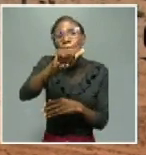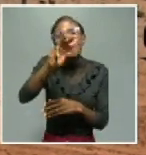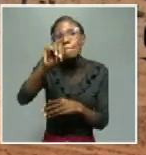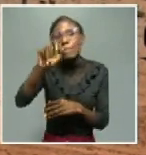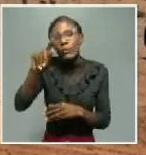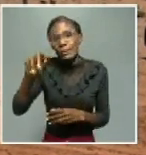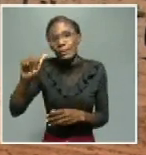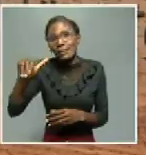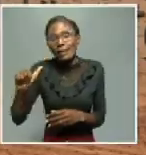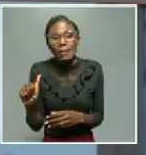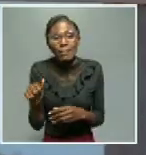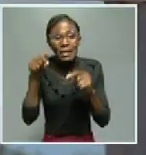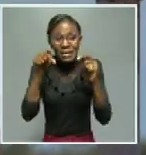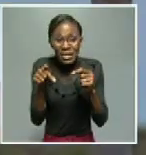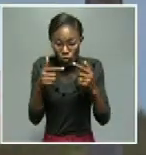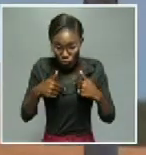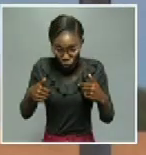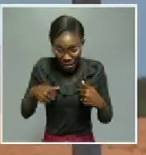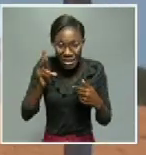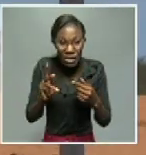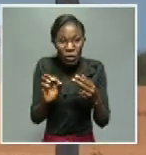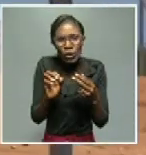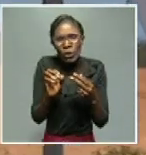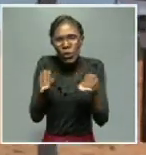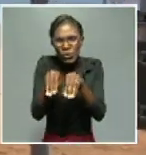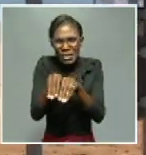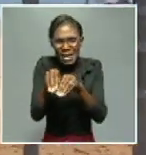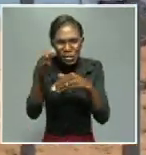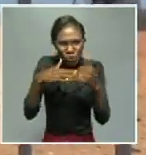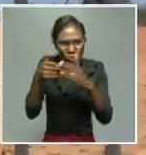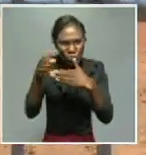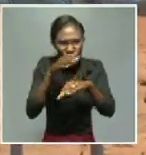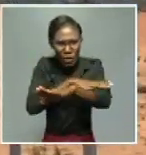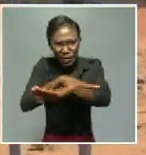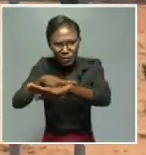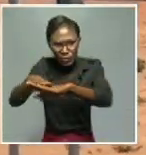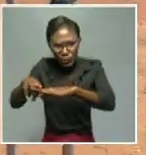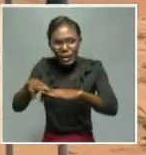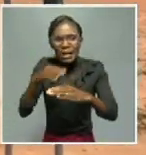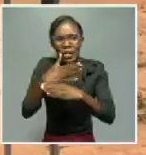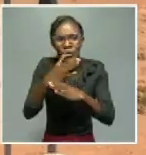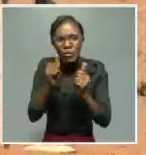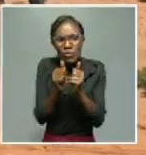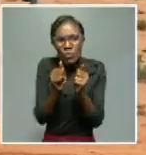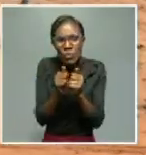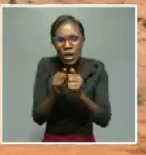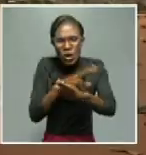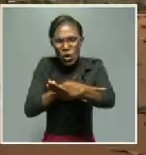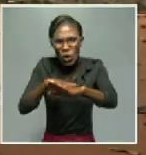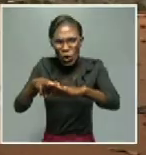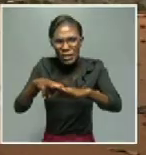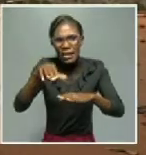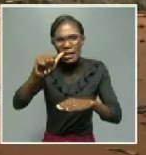the road infrastructure within our region. So through stakeholder coordination of Roads Authority, Ministry of Work and Transport,